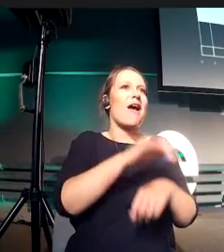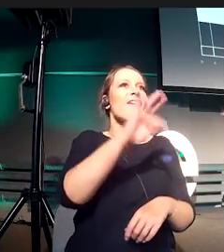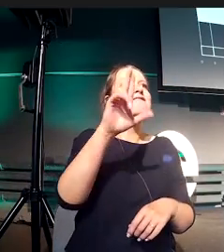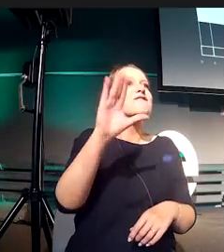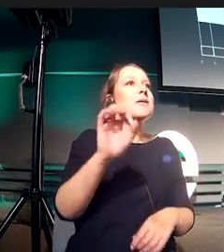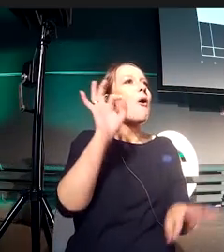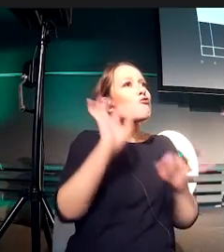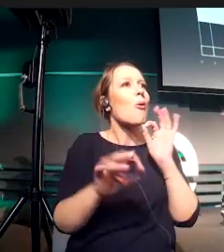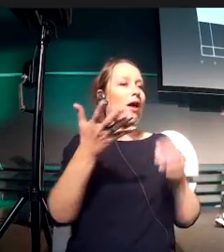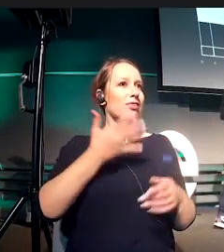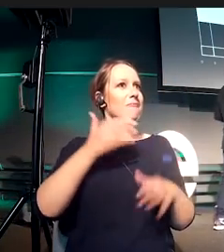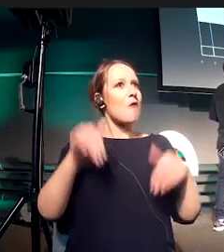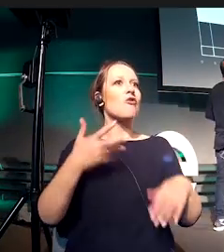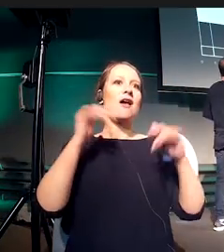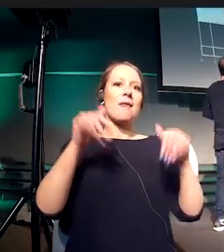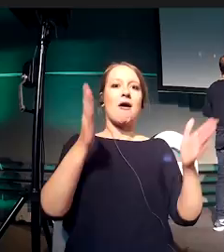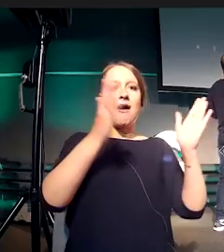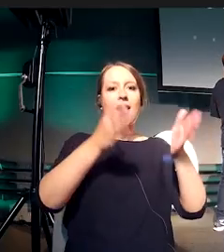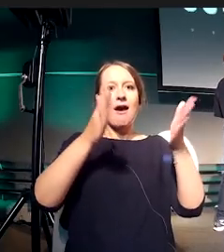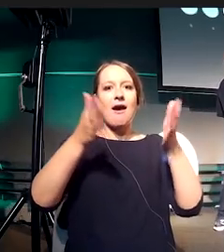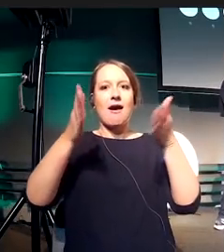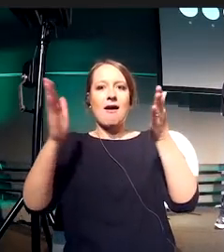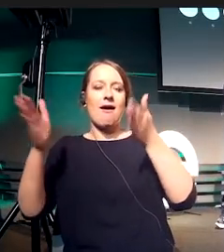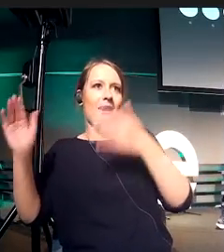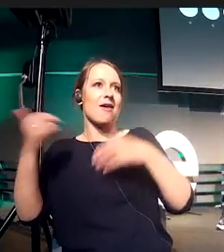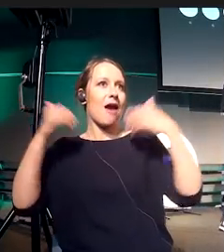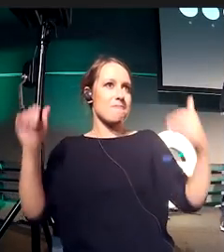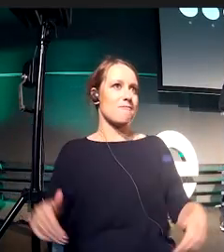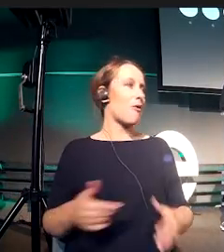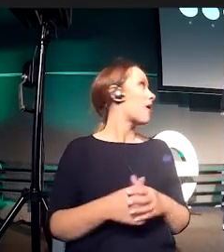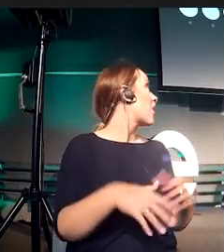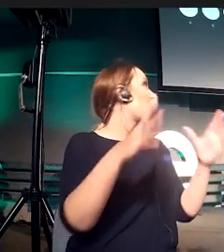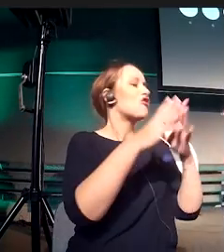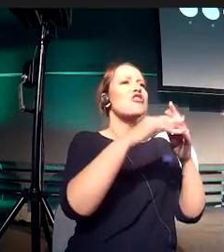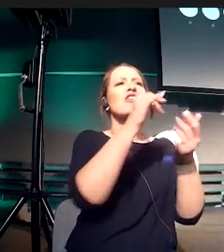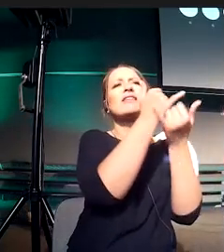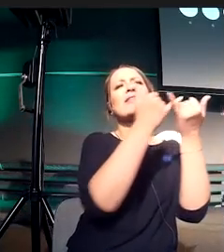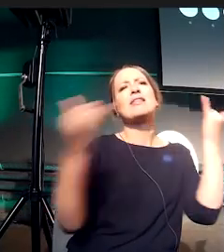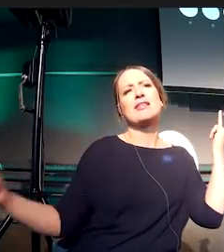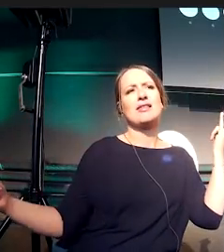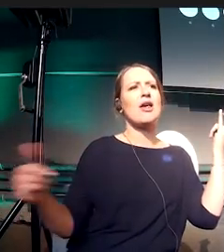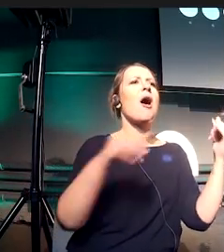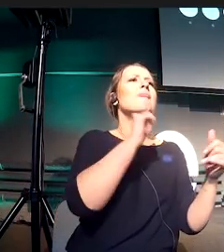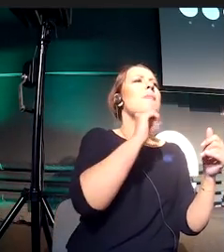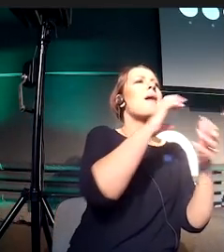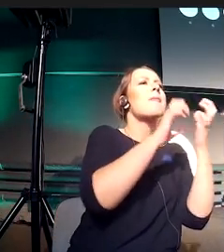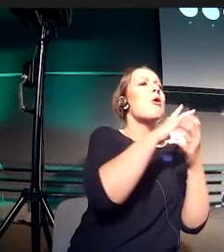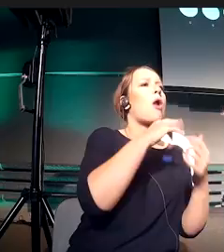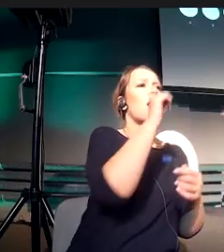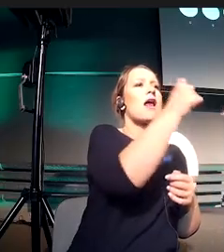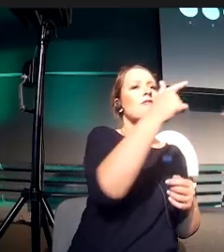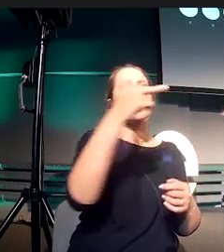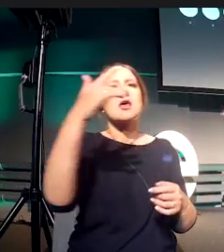sample 10 different samples of this orange, and narrow down our decisions. It narrowed down our decision,